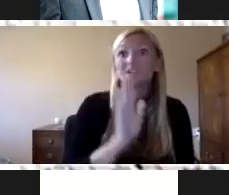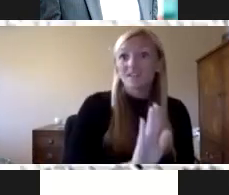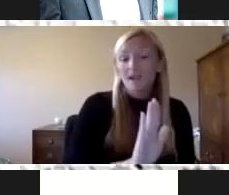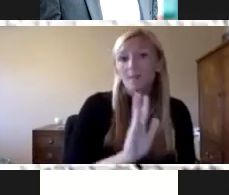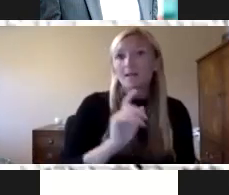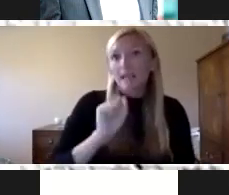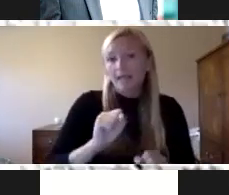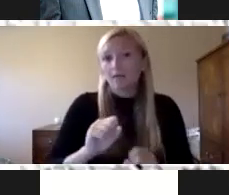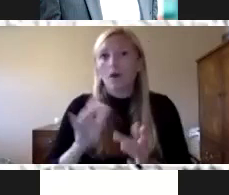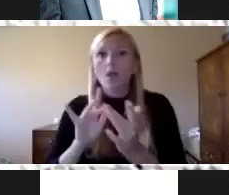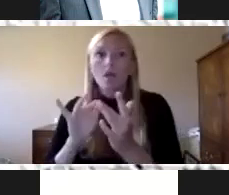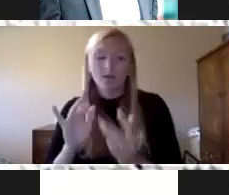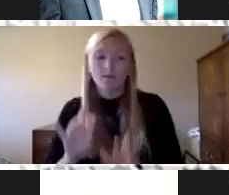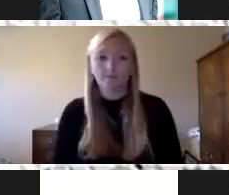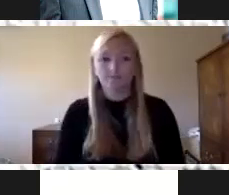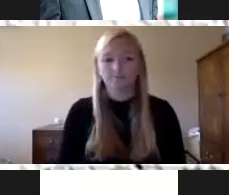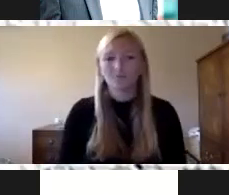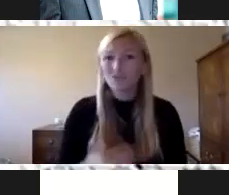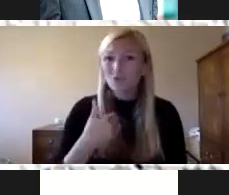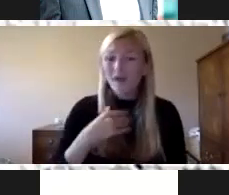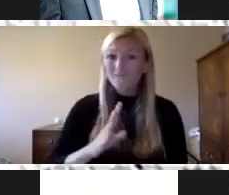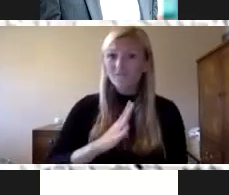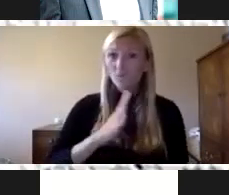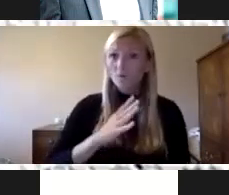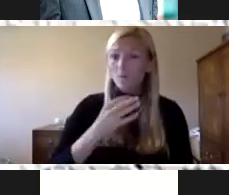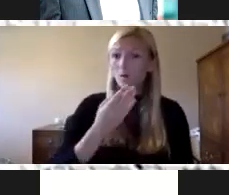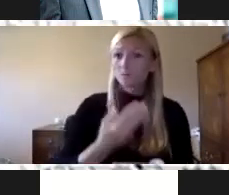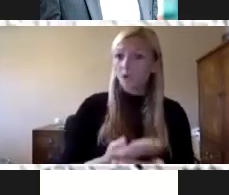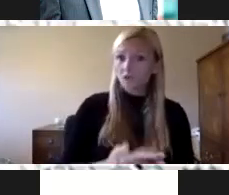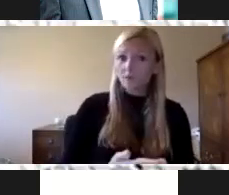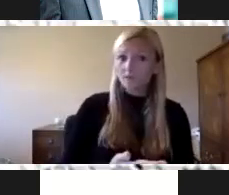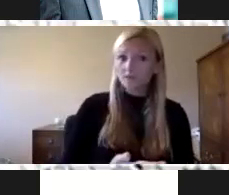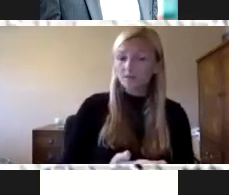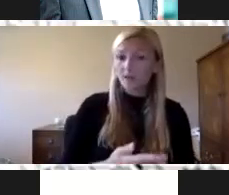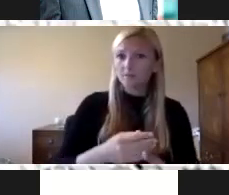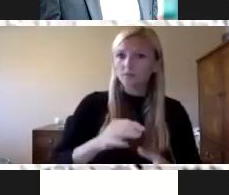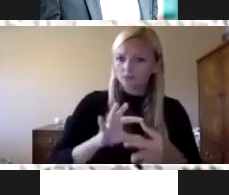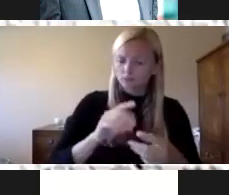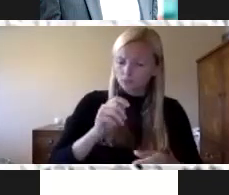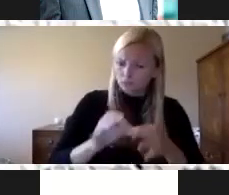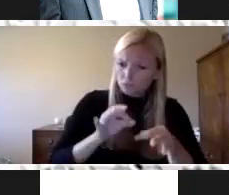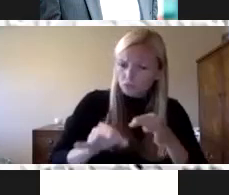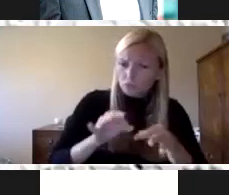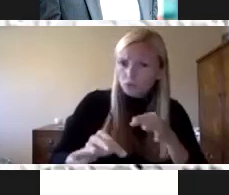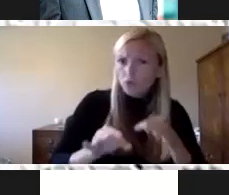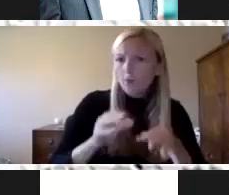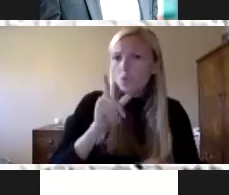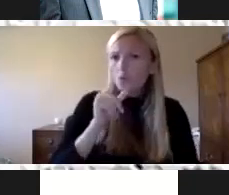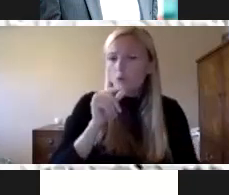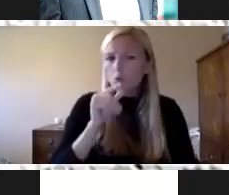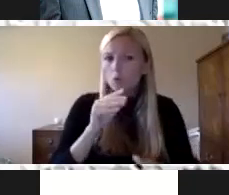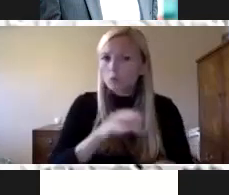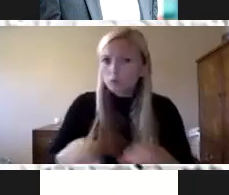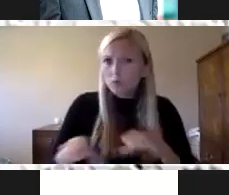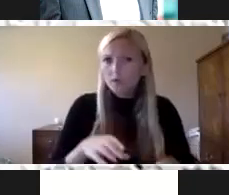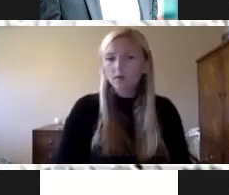Delegations of authority. Do you have formal documents or do they have formal documents that specify the activities that can be performed by who? Who has